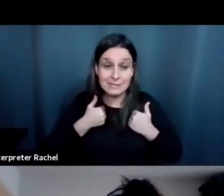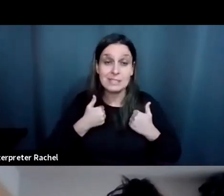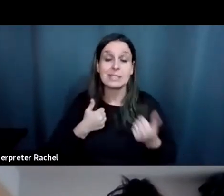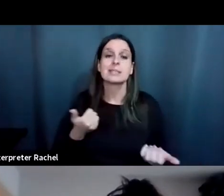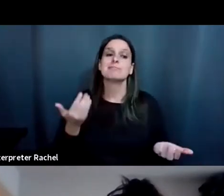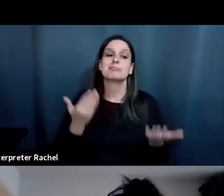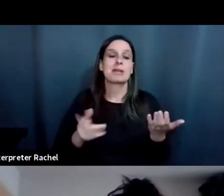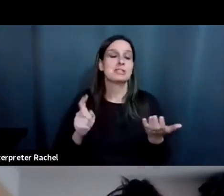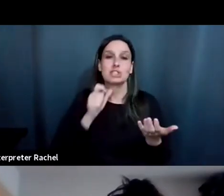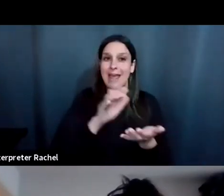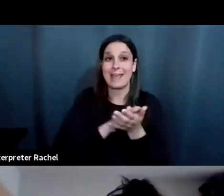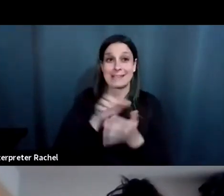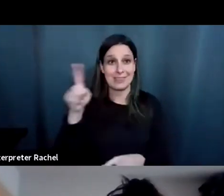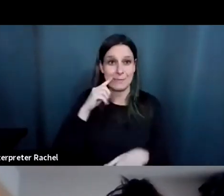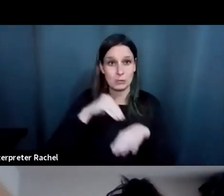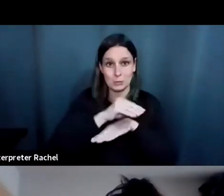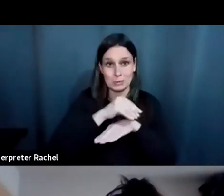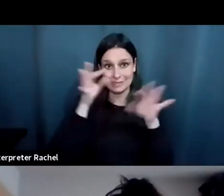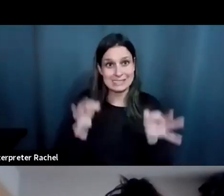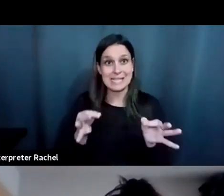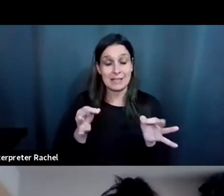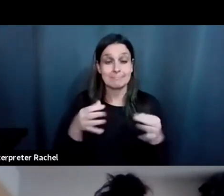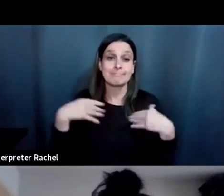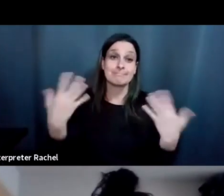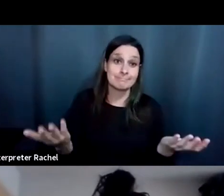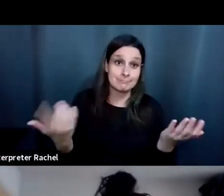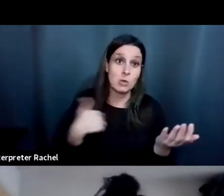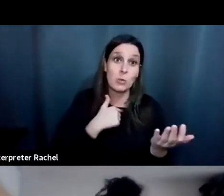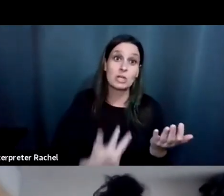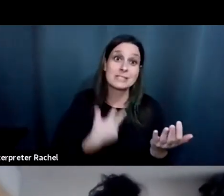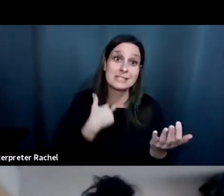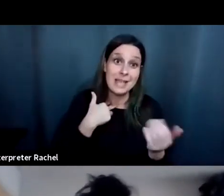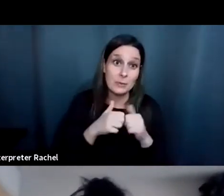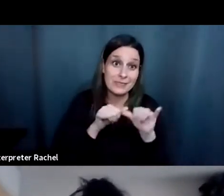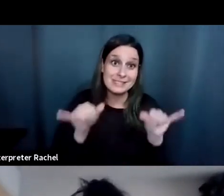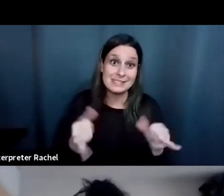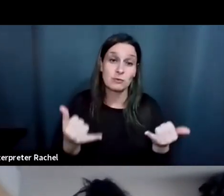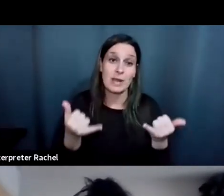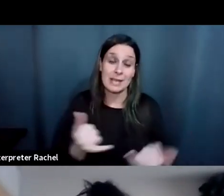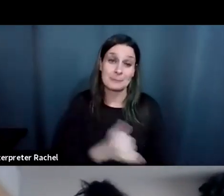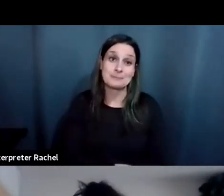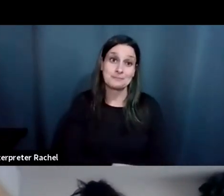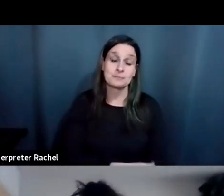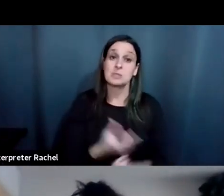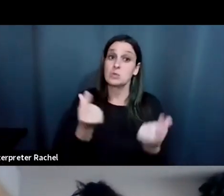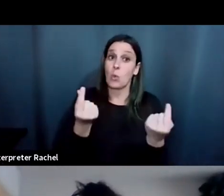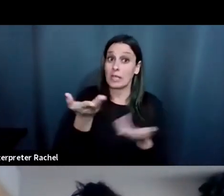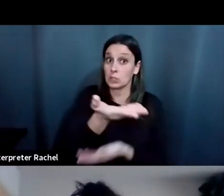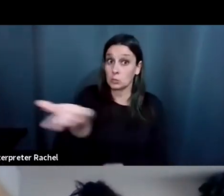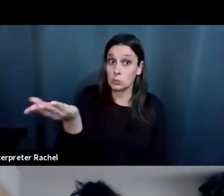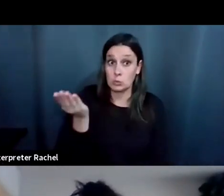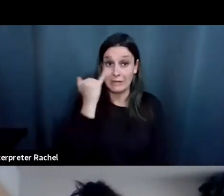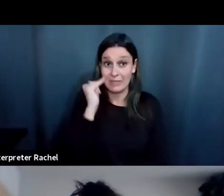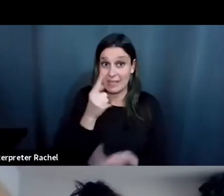probably shouldn't be doing that. But that said, we're, we're stuck with this system right now. So what can you do about it? If